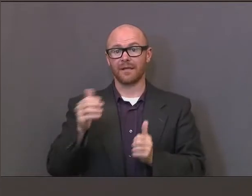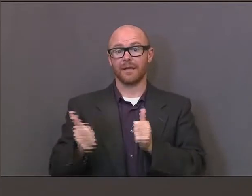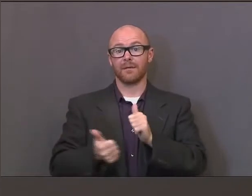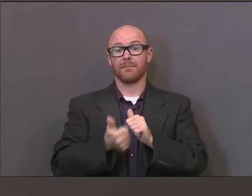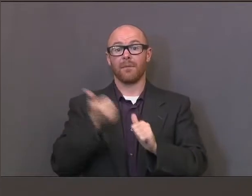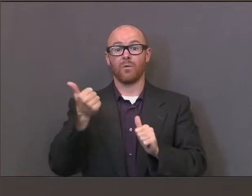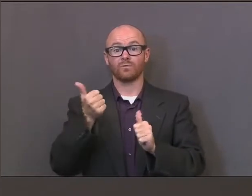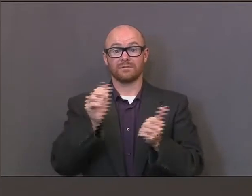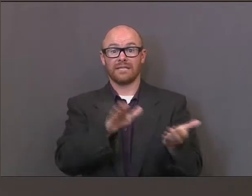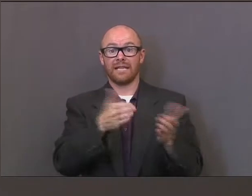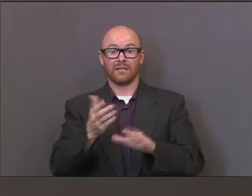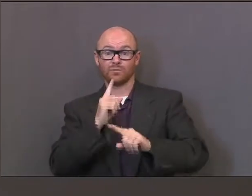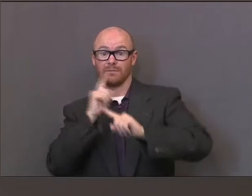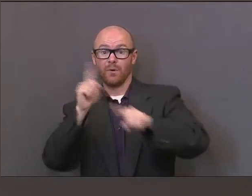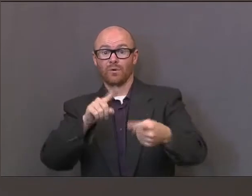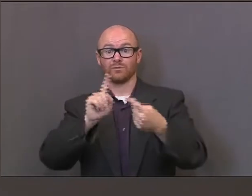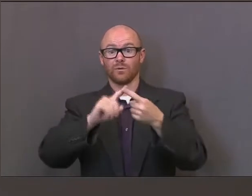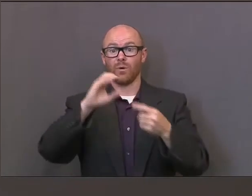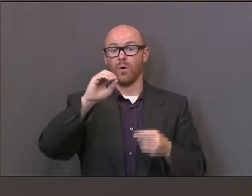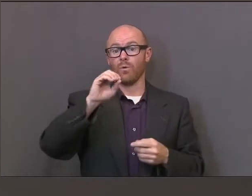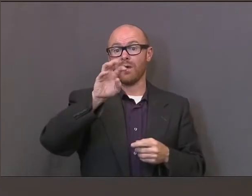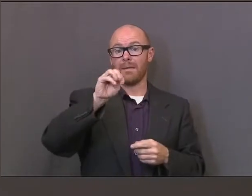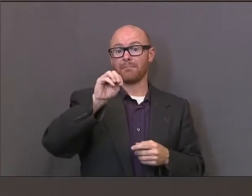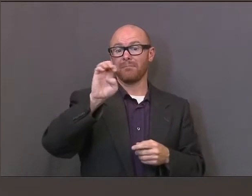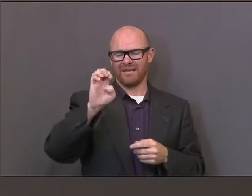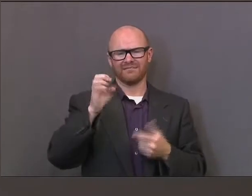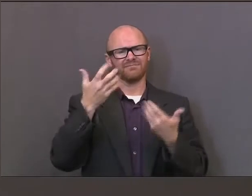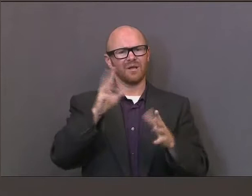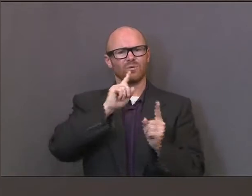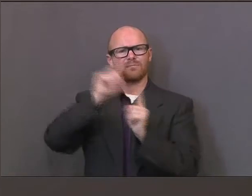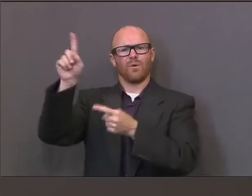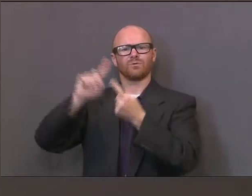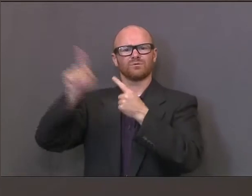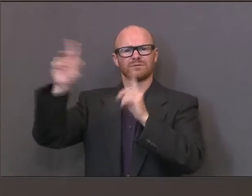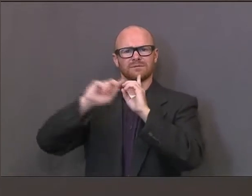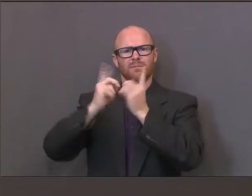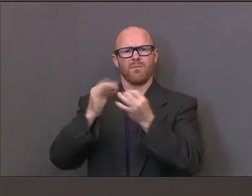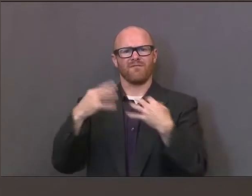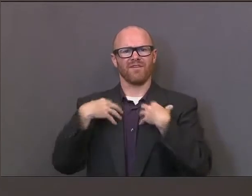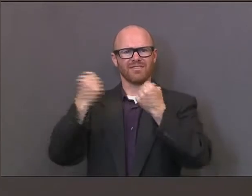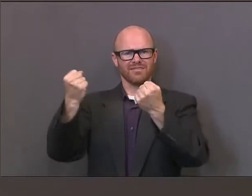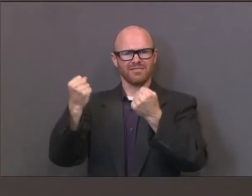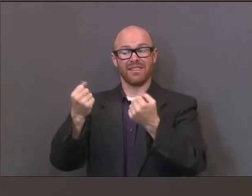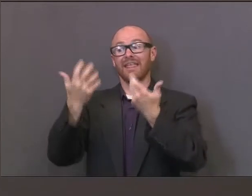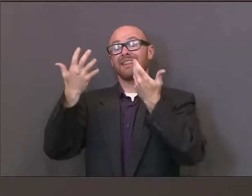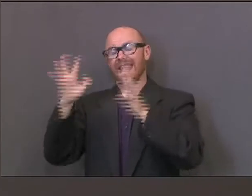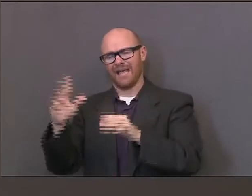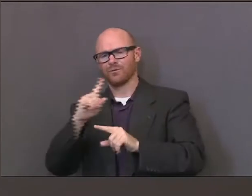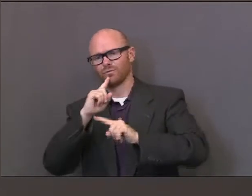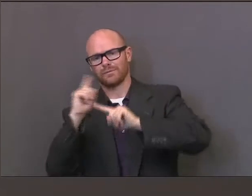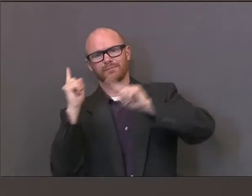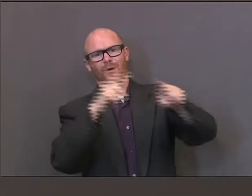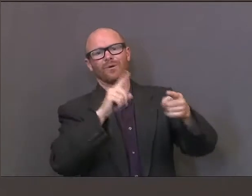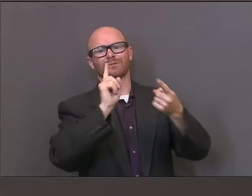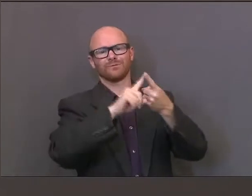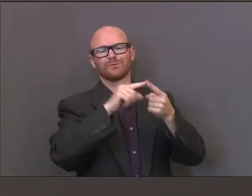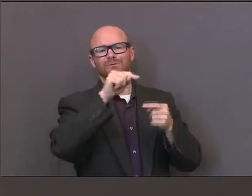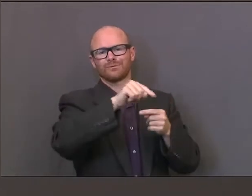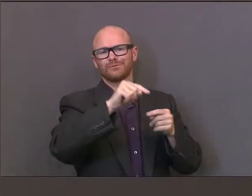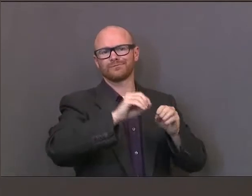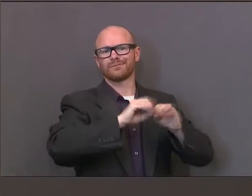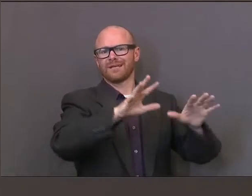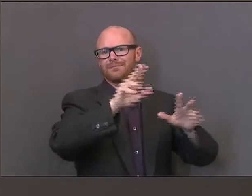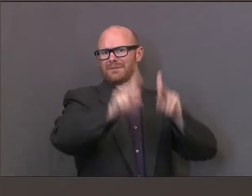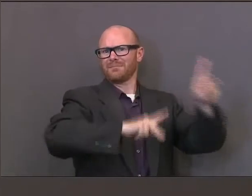OME are then reported by us to the Department of Health and are then reported publicly by the Unified